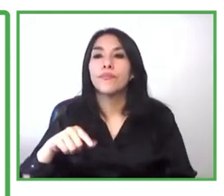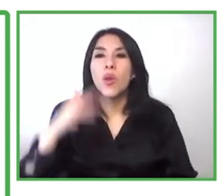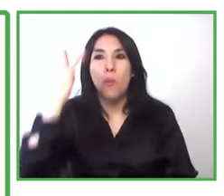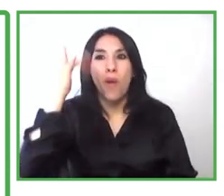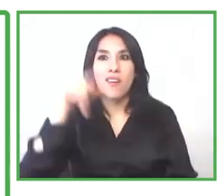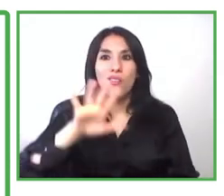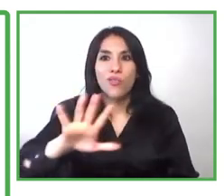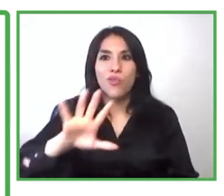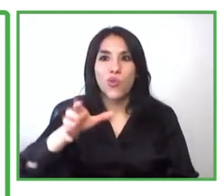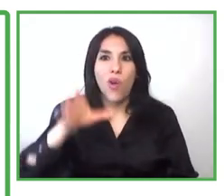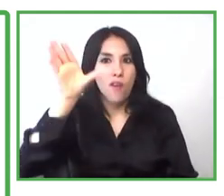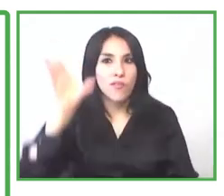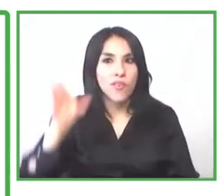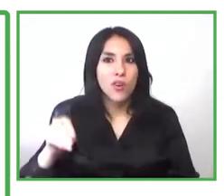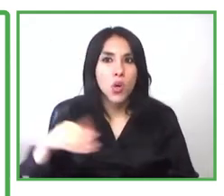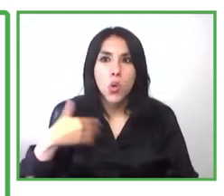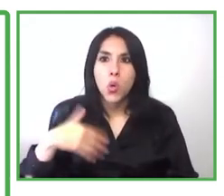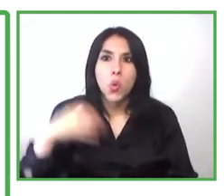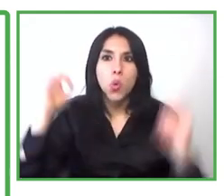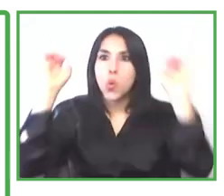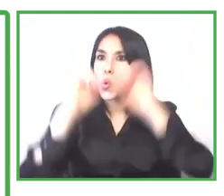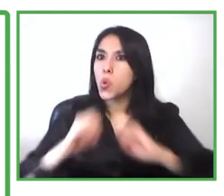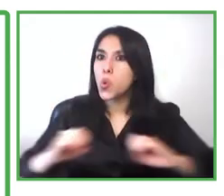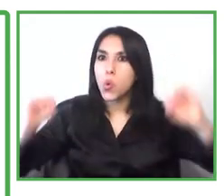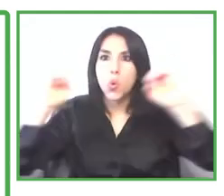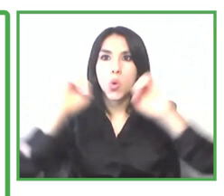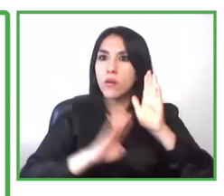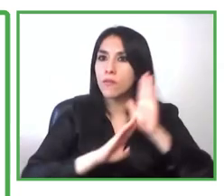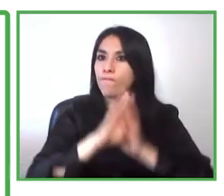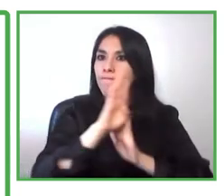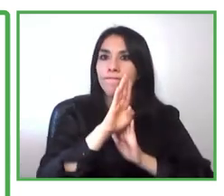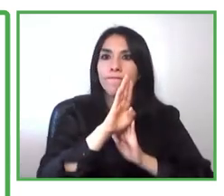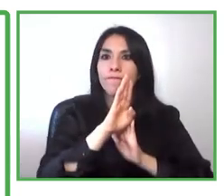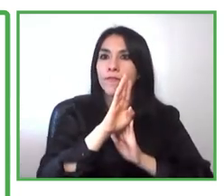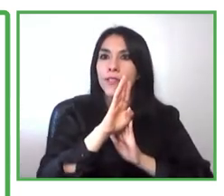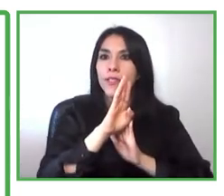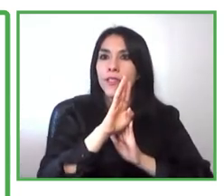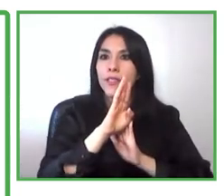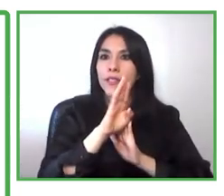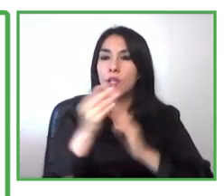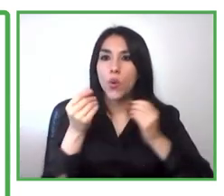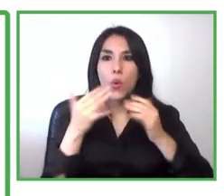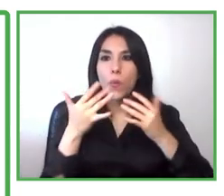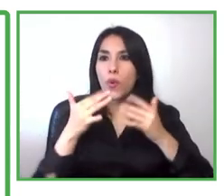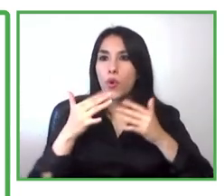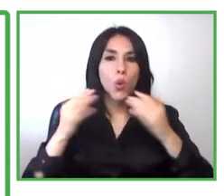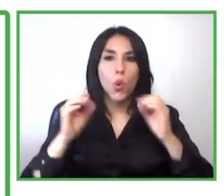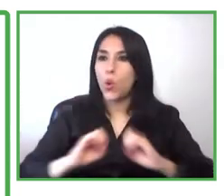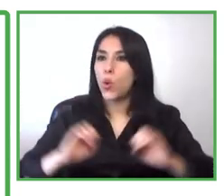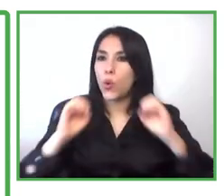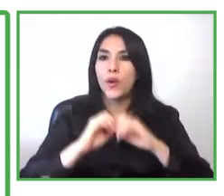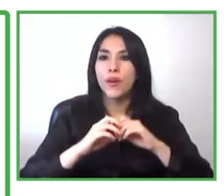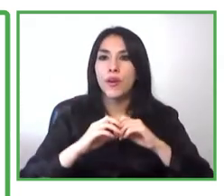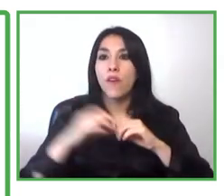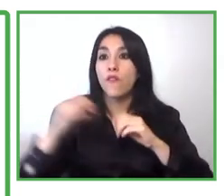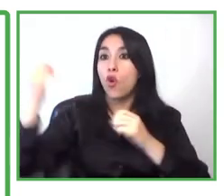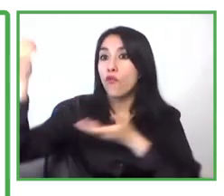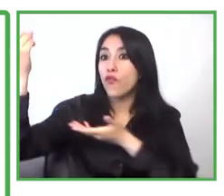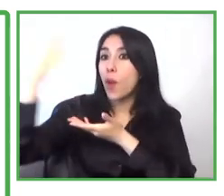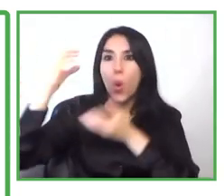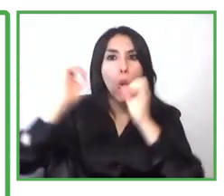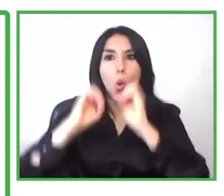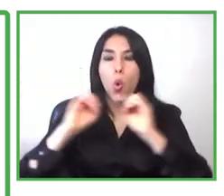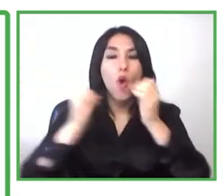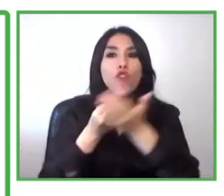anything that can show how many people or uh how many of them are entrepreneurs